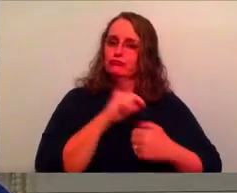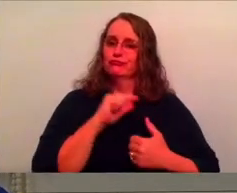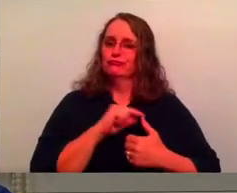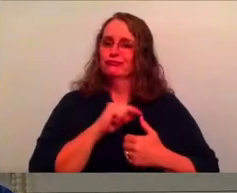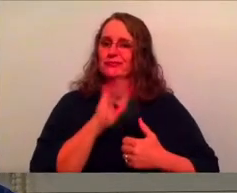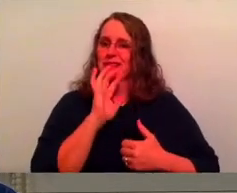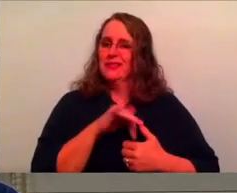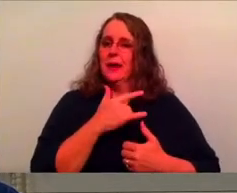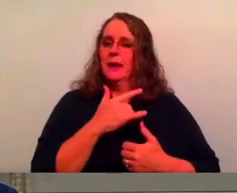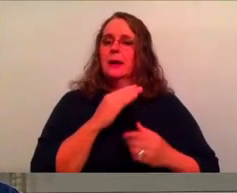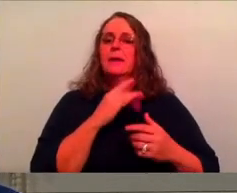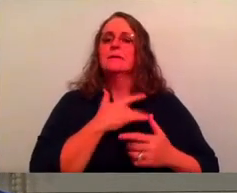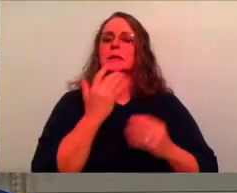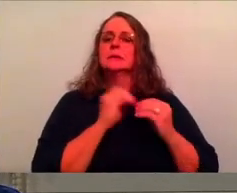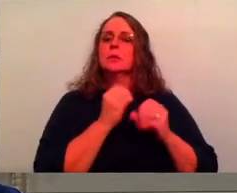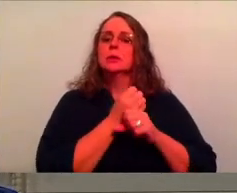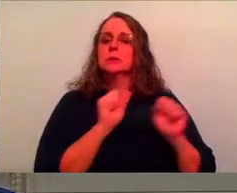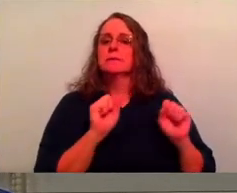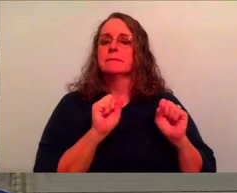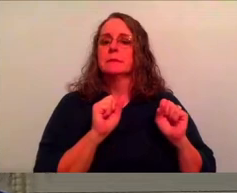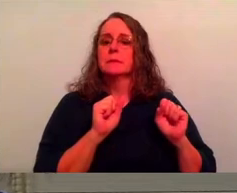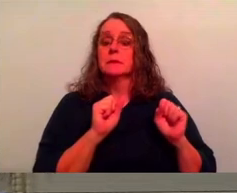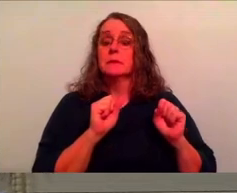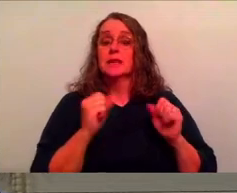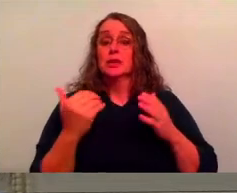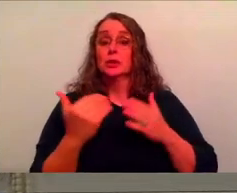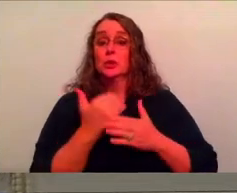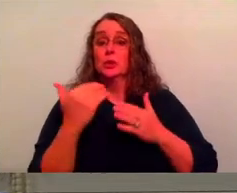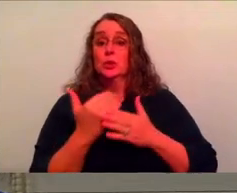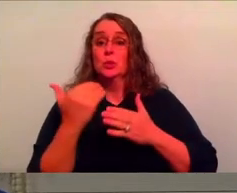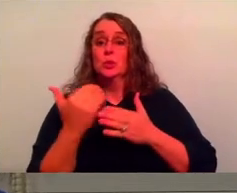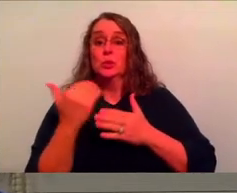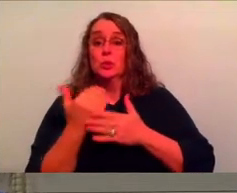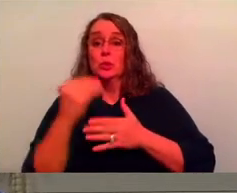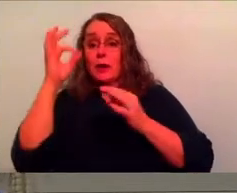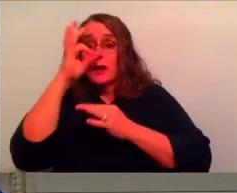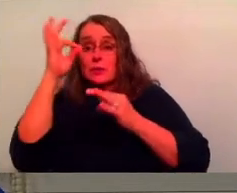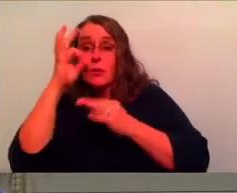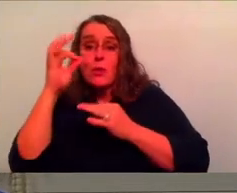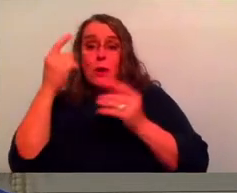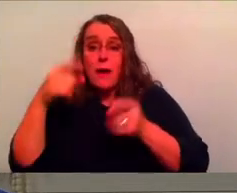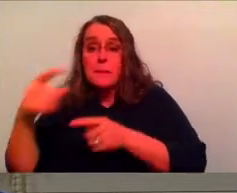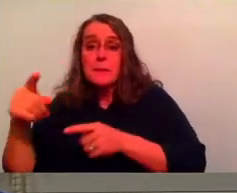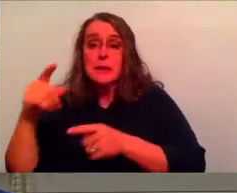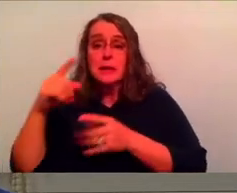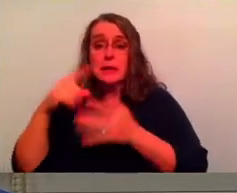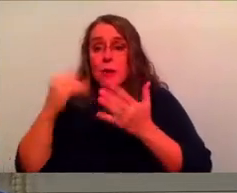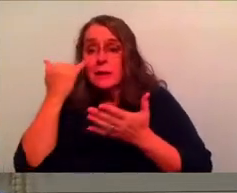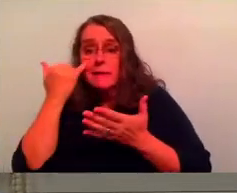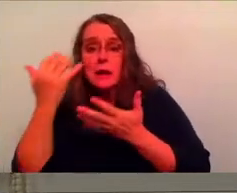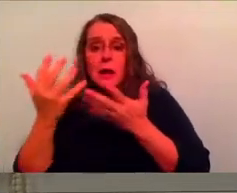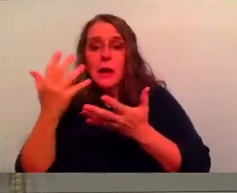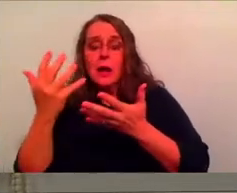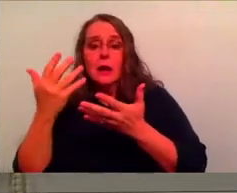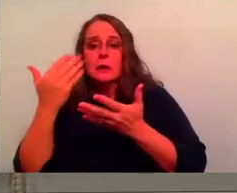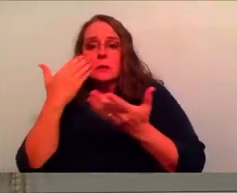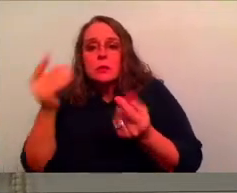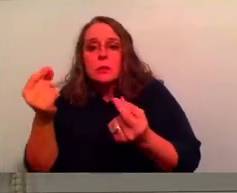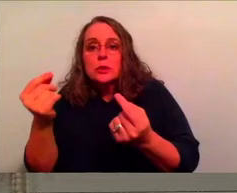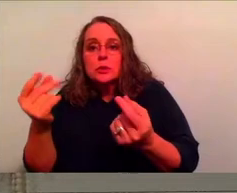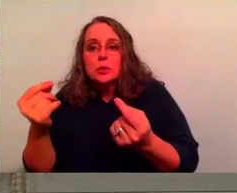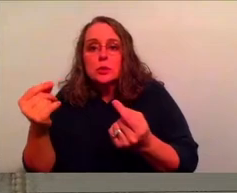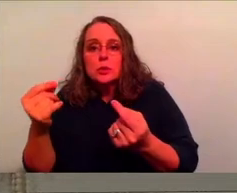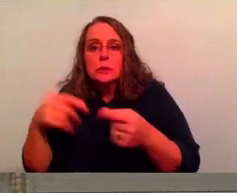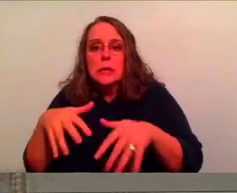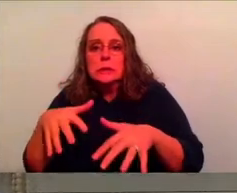feels like a safer place, right? The unknown can feel dangerous and scary because, we don't know how to handle it. don't know how to, to walk through it